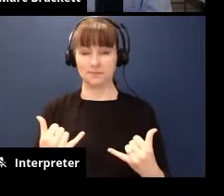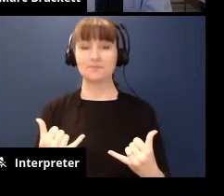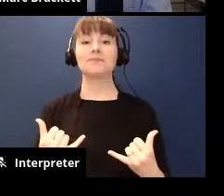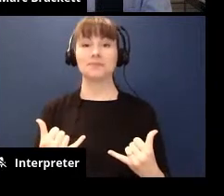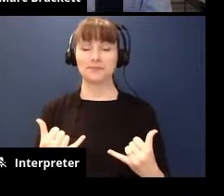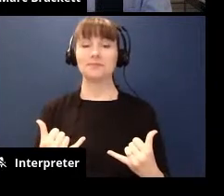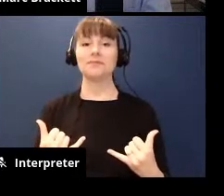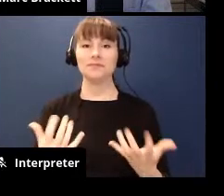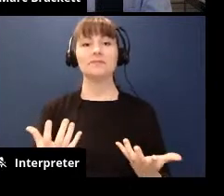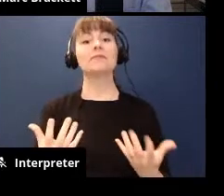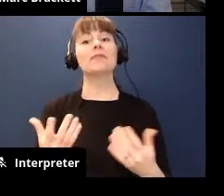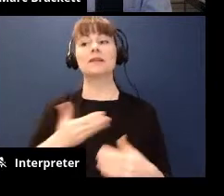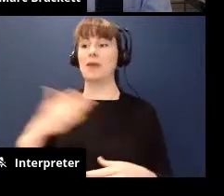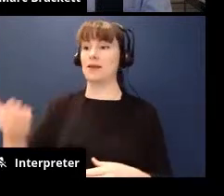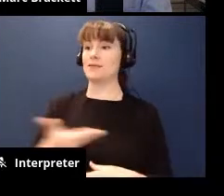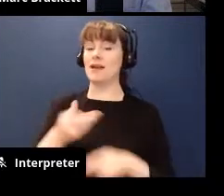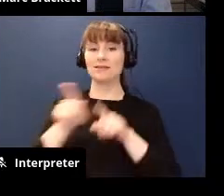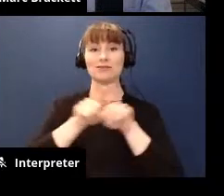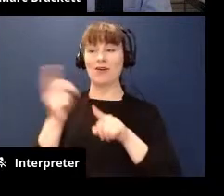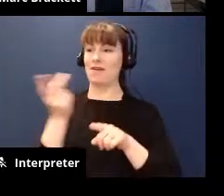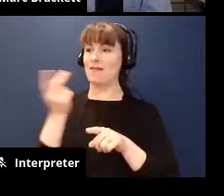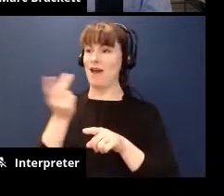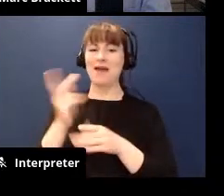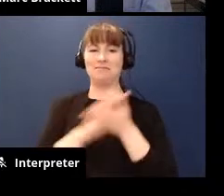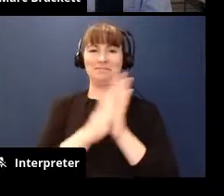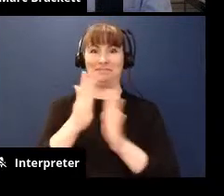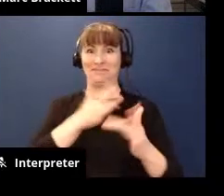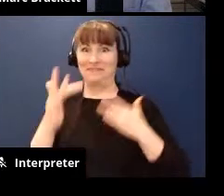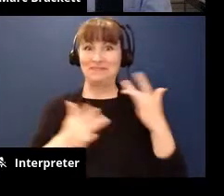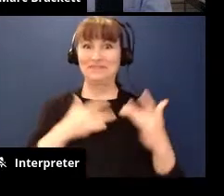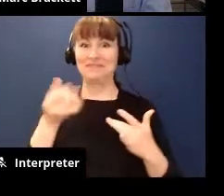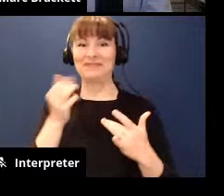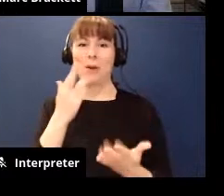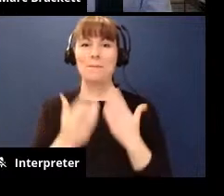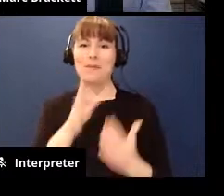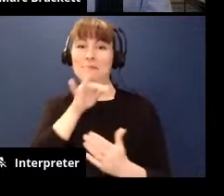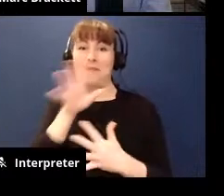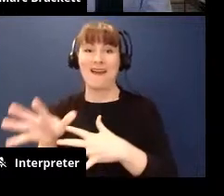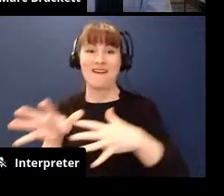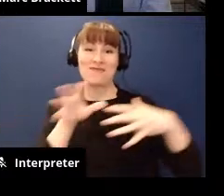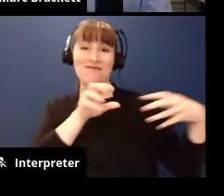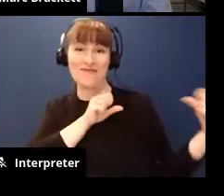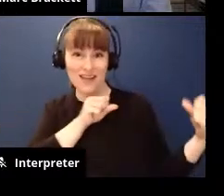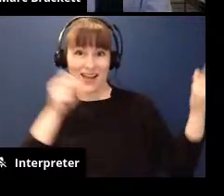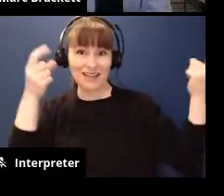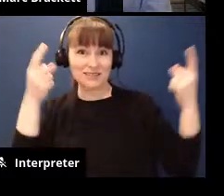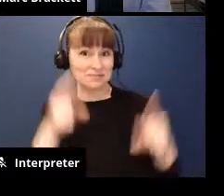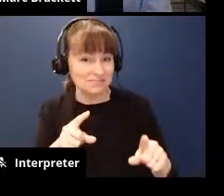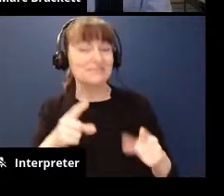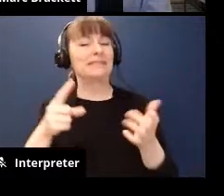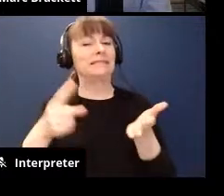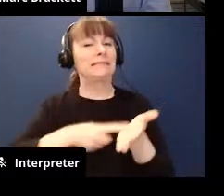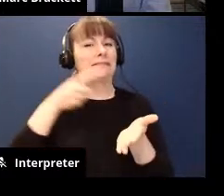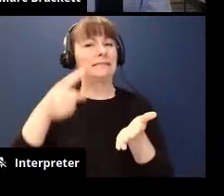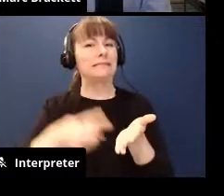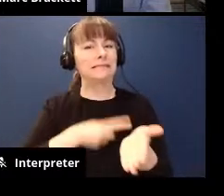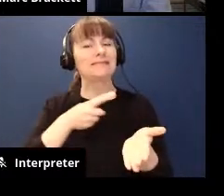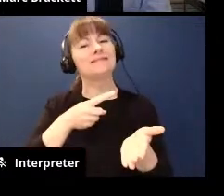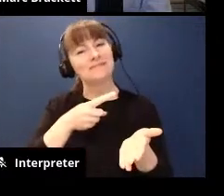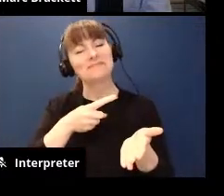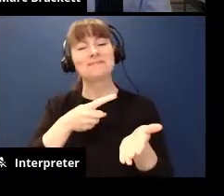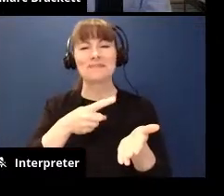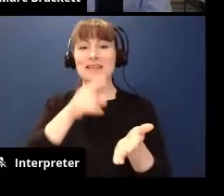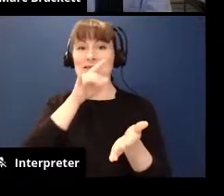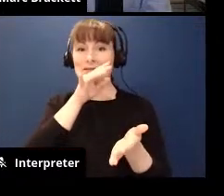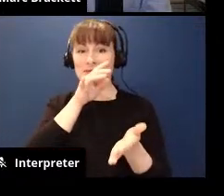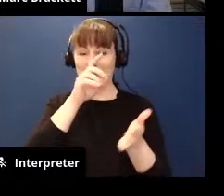my guest star and I again get excited or perhaps speak a little bit more quickly sometimes the speech